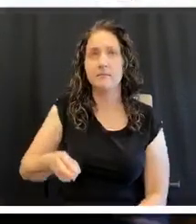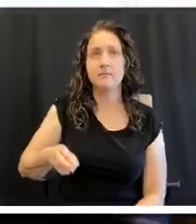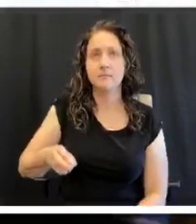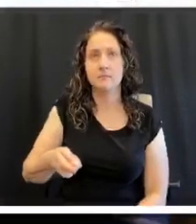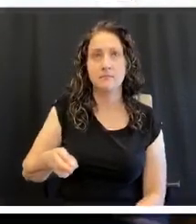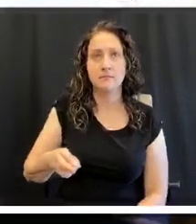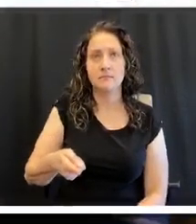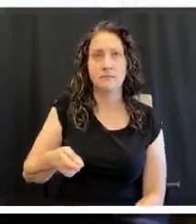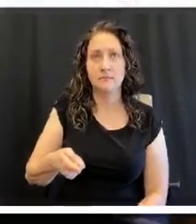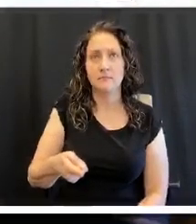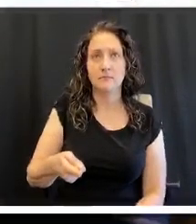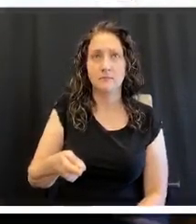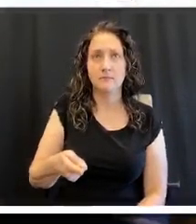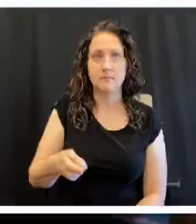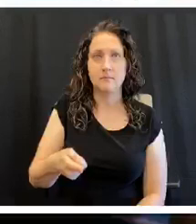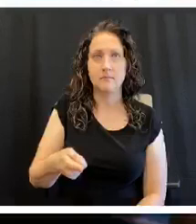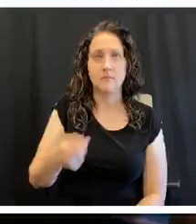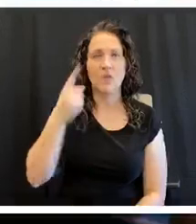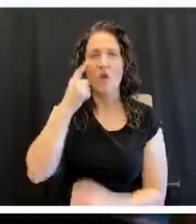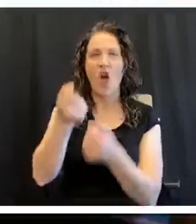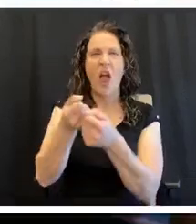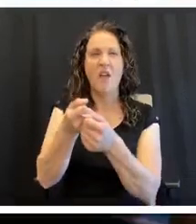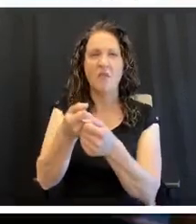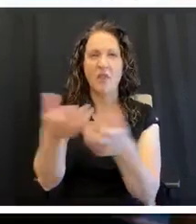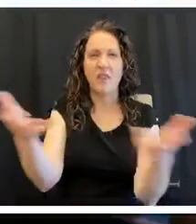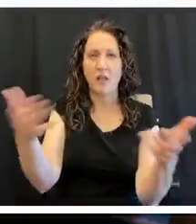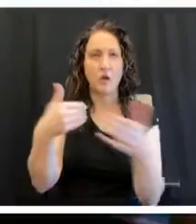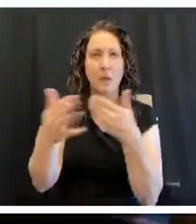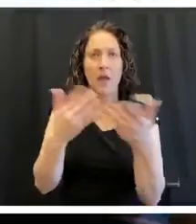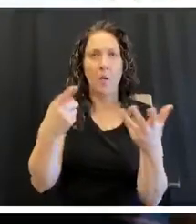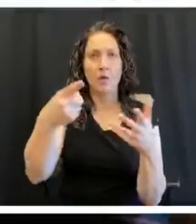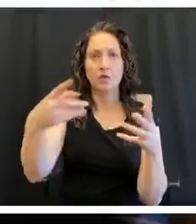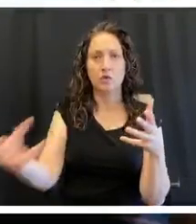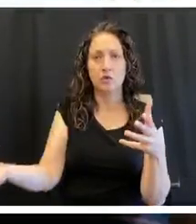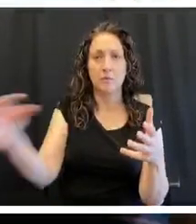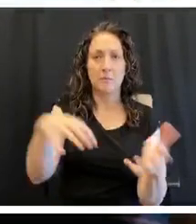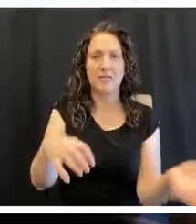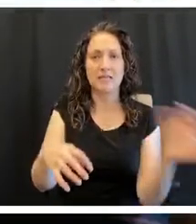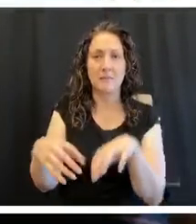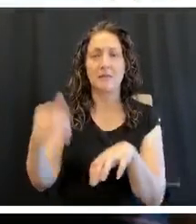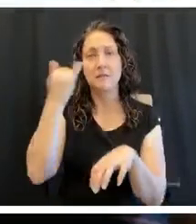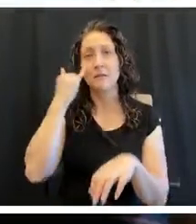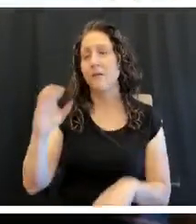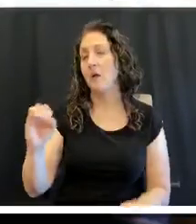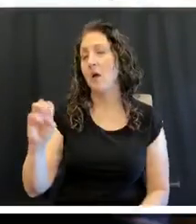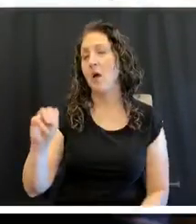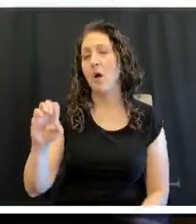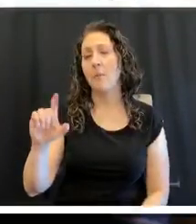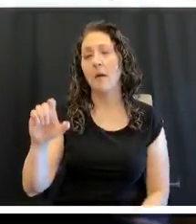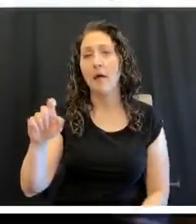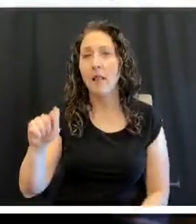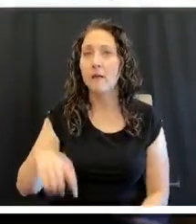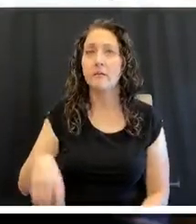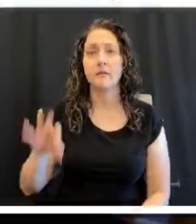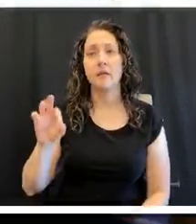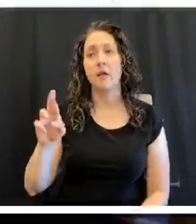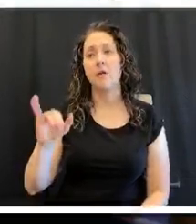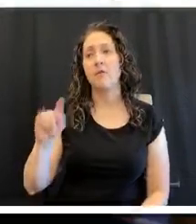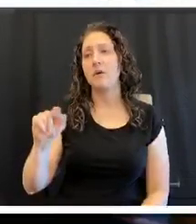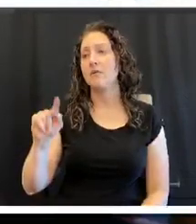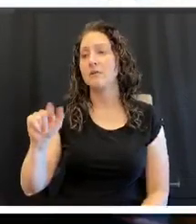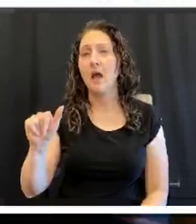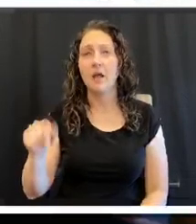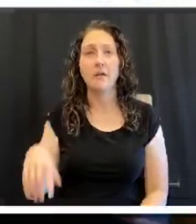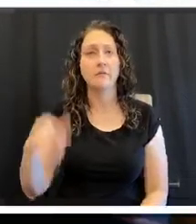one pan to do everything in no matter what you add to it. Whether you made an omelet or a frittata, it didn't matter if you did it over easy.